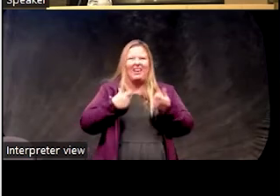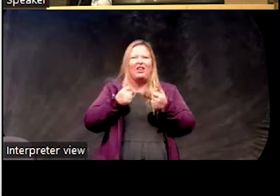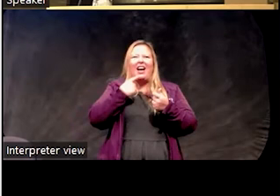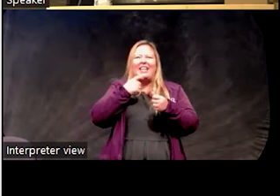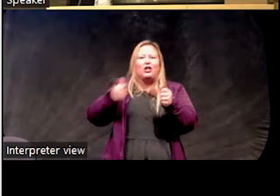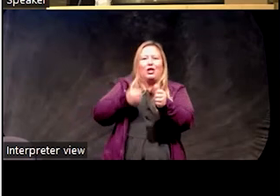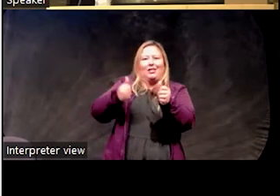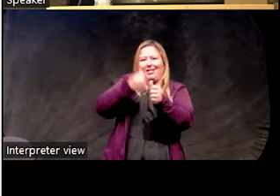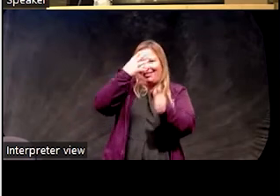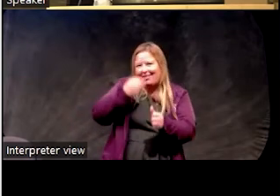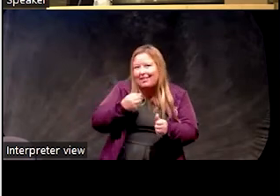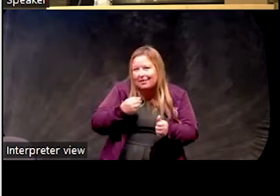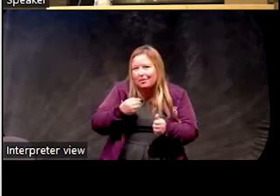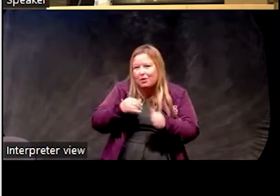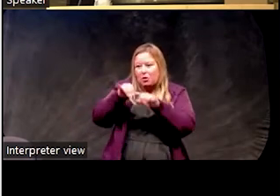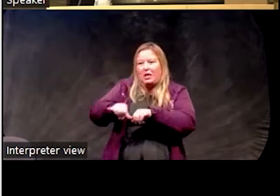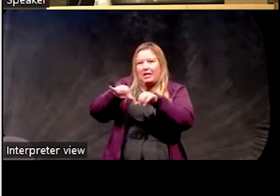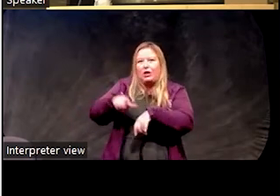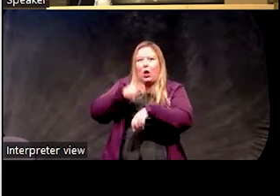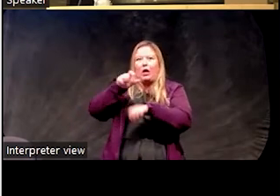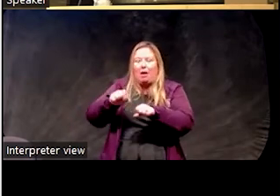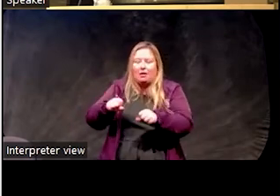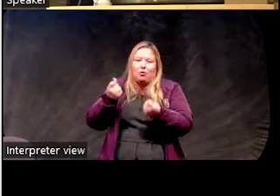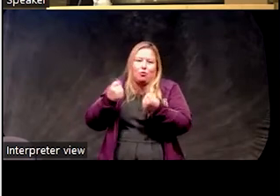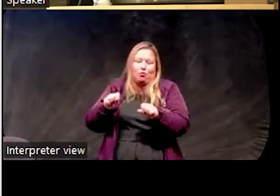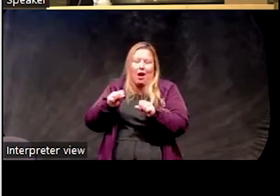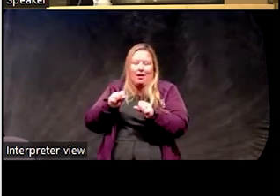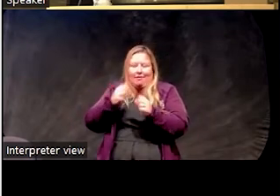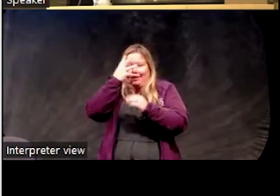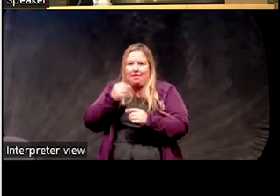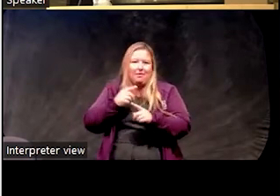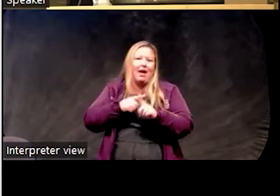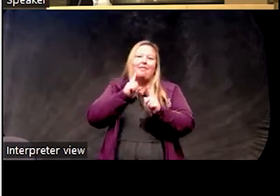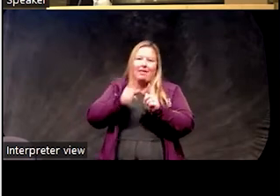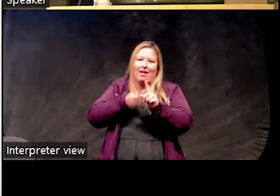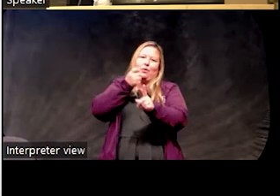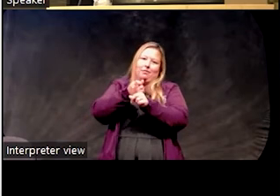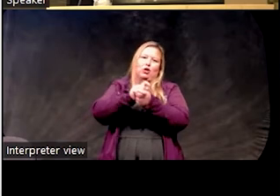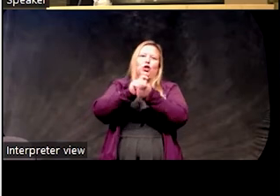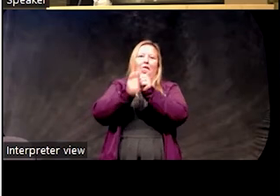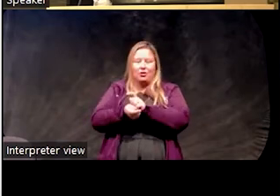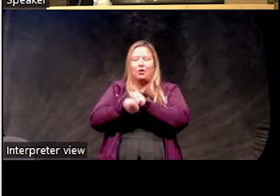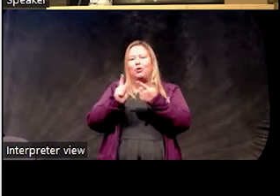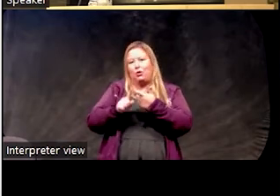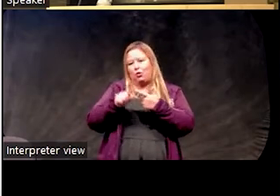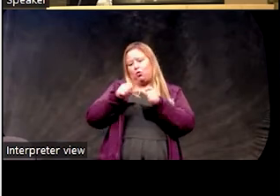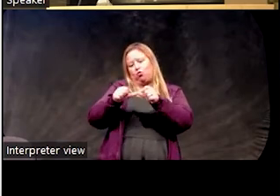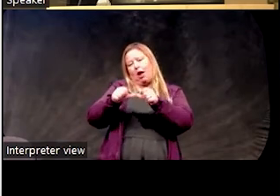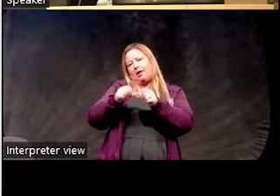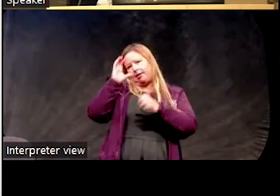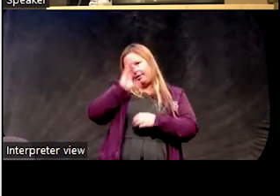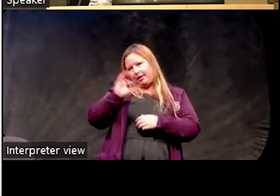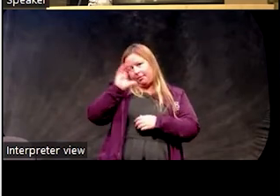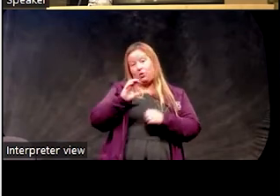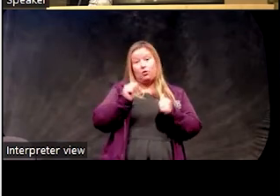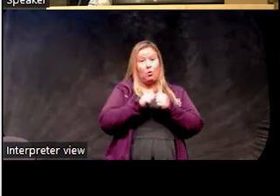it. And that's when we see them, when they hit the chronic insomnia point. And so with the sleep restriction,